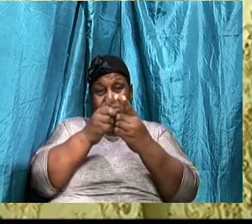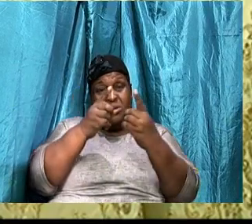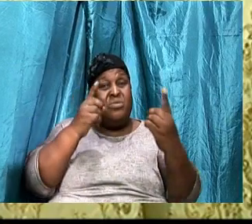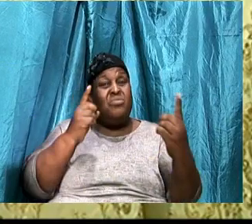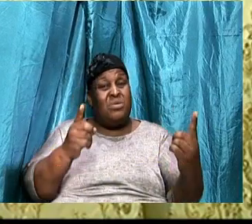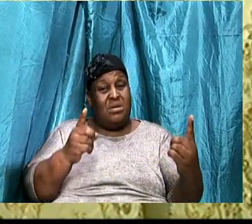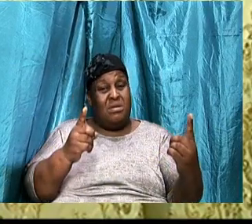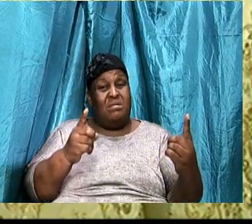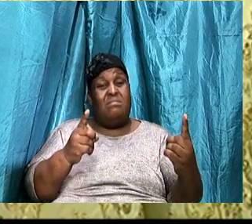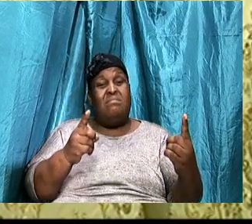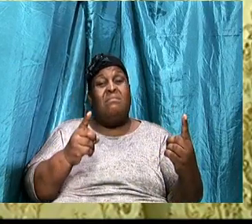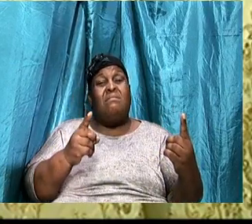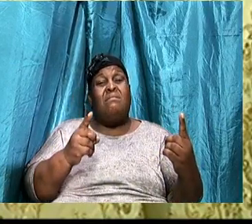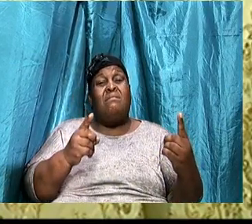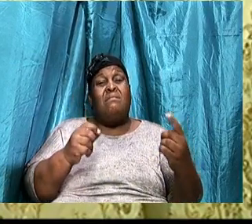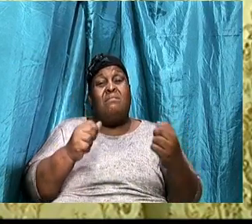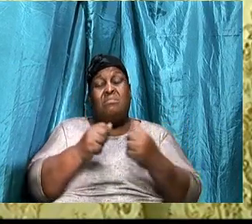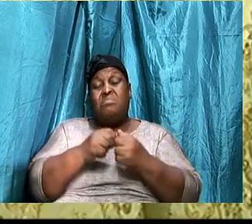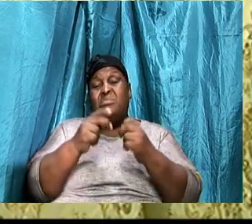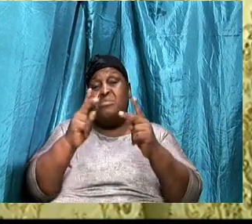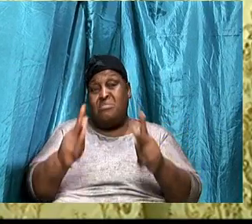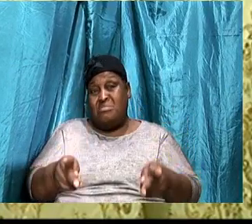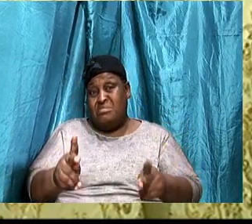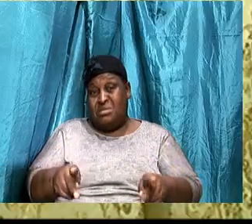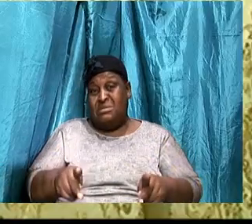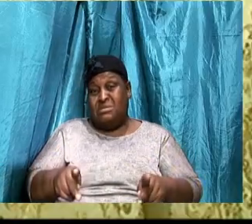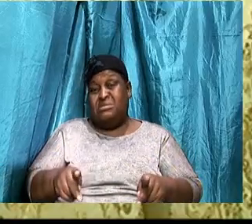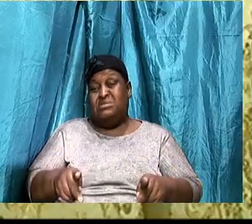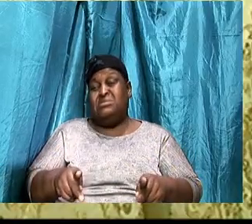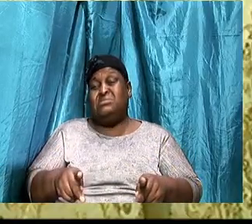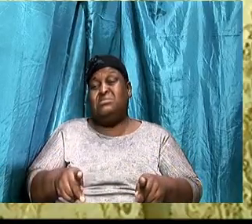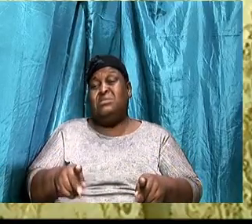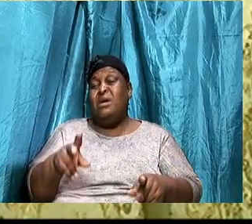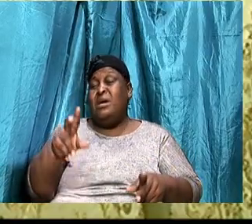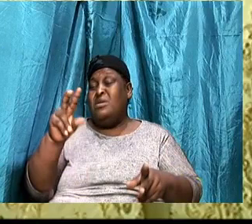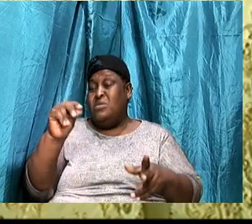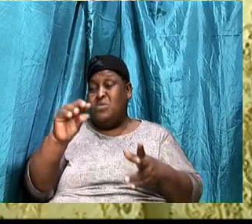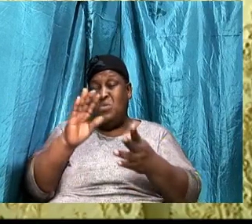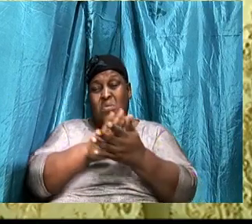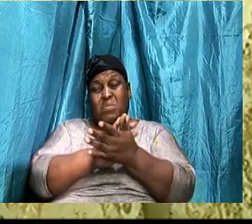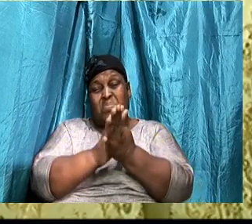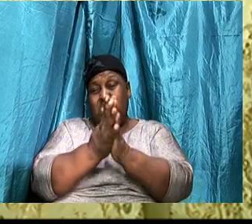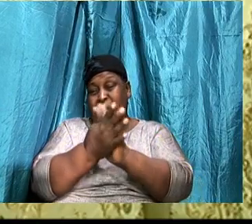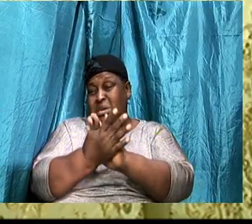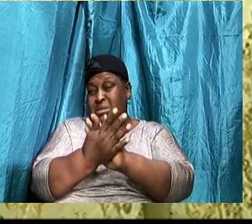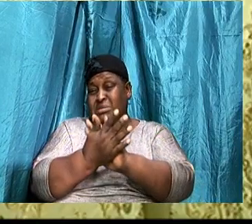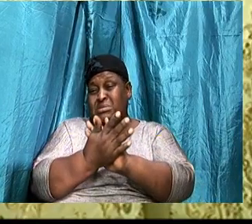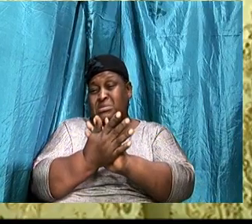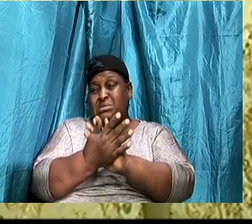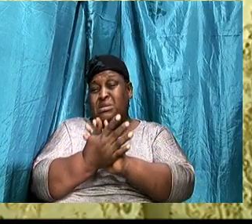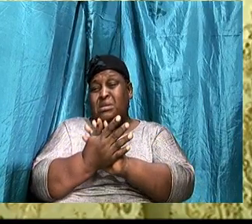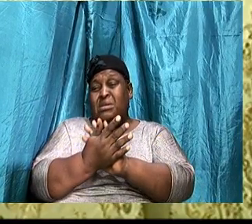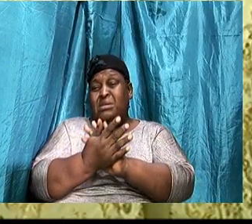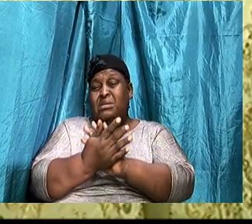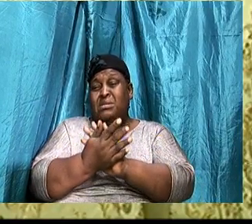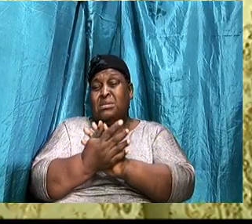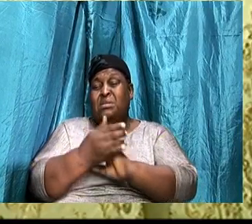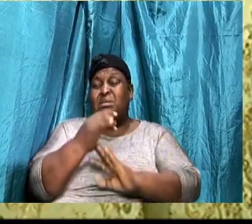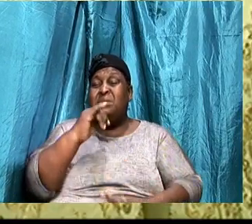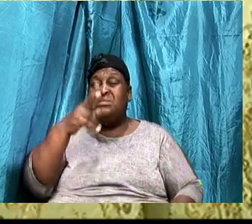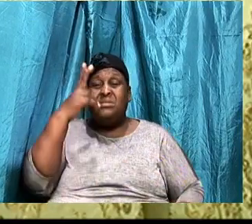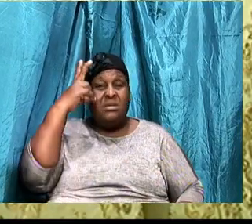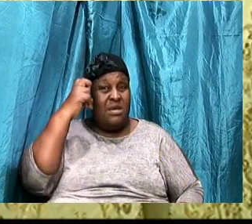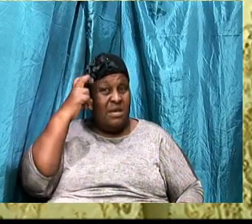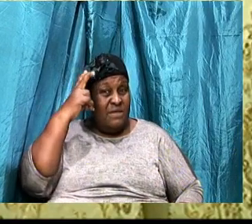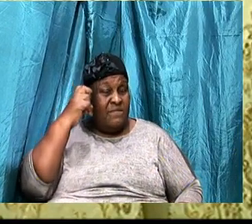that you go around finds some fault. There is just no peace. As a child of God, we need to check ourselves. Jesus